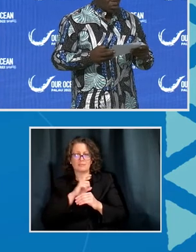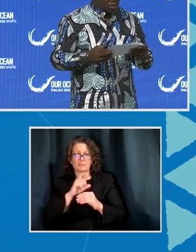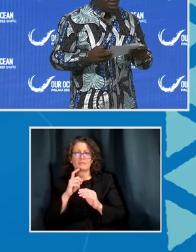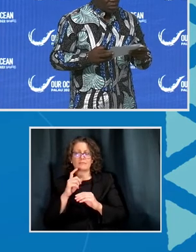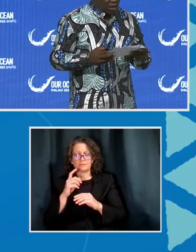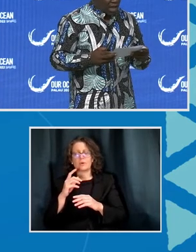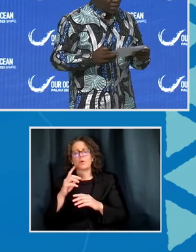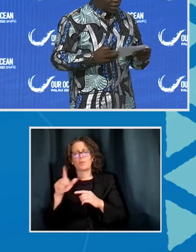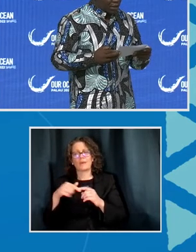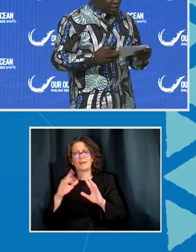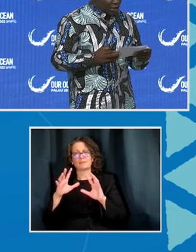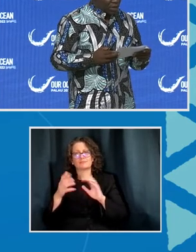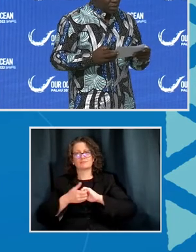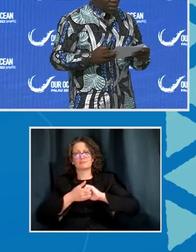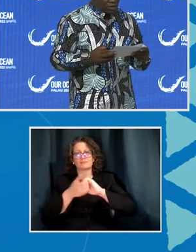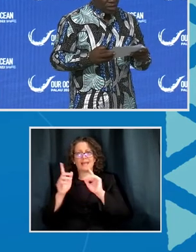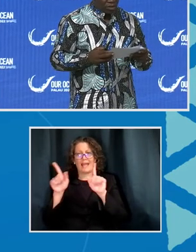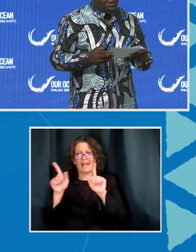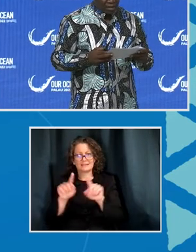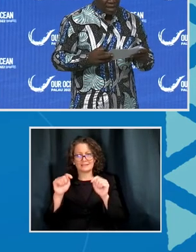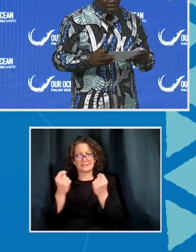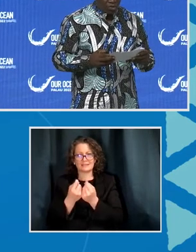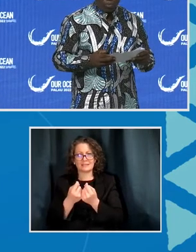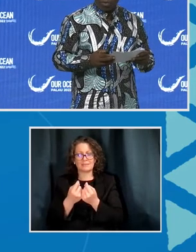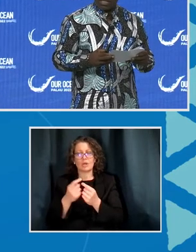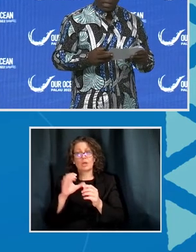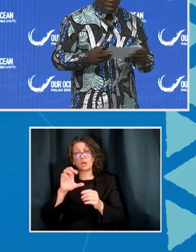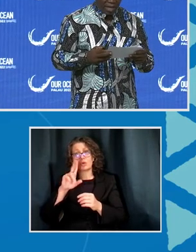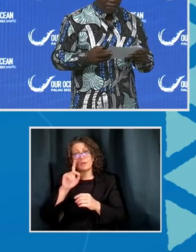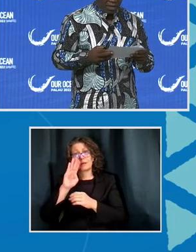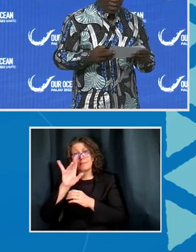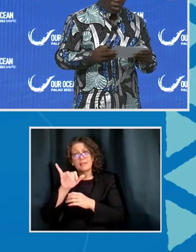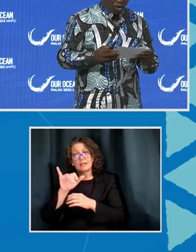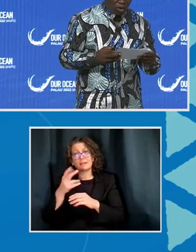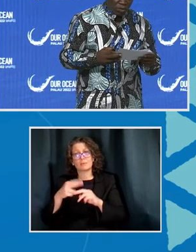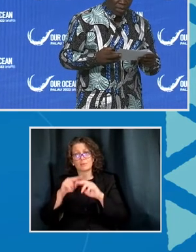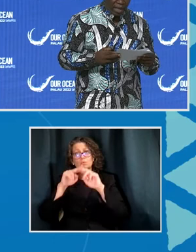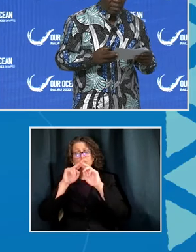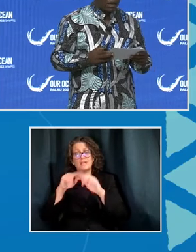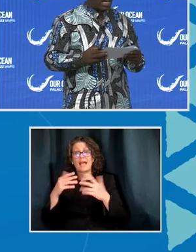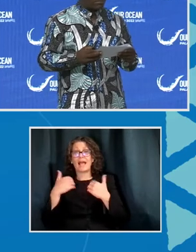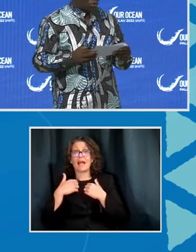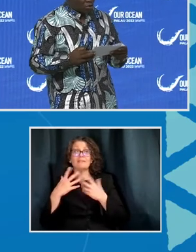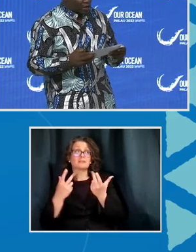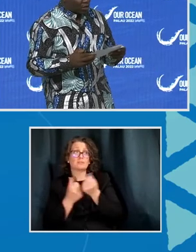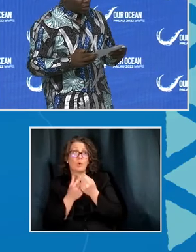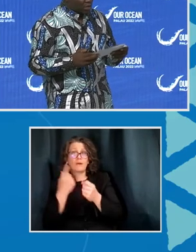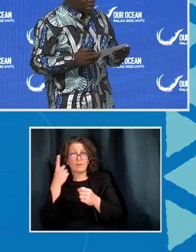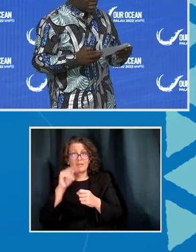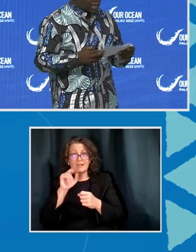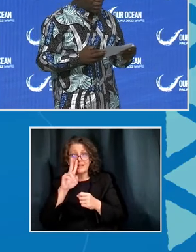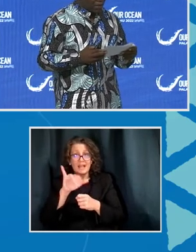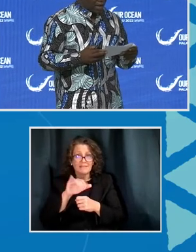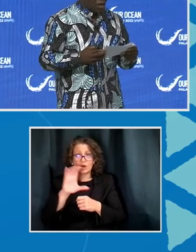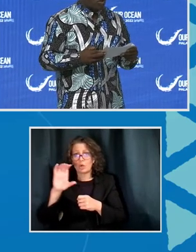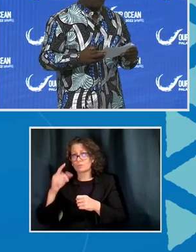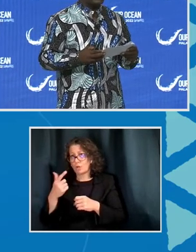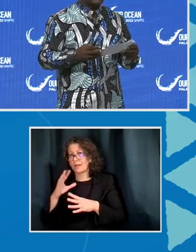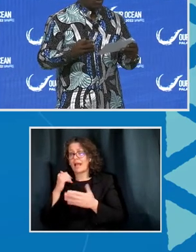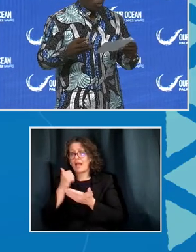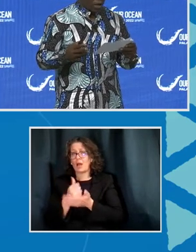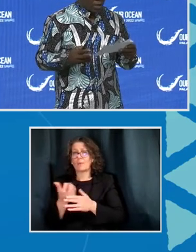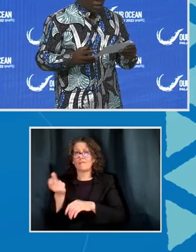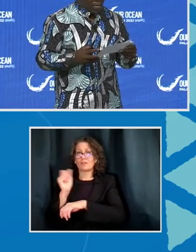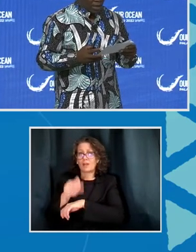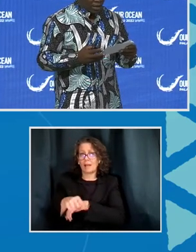credibility boost. Having a credible international entity supporting the Navy or Coast Guard can help overcome some of the lack